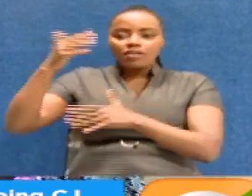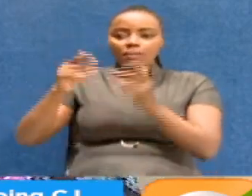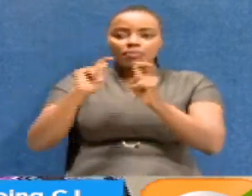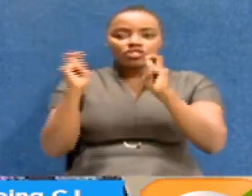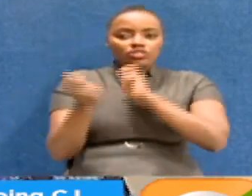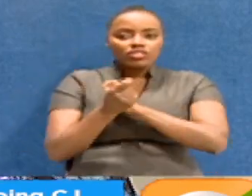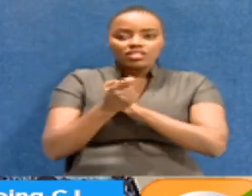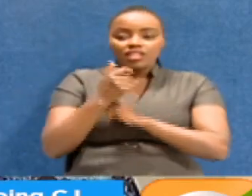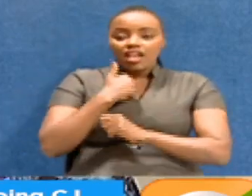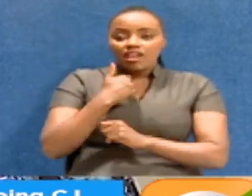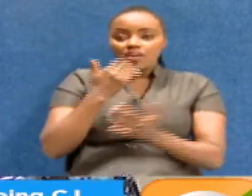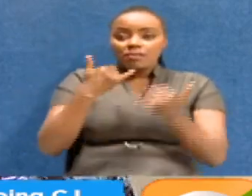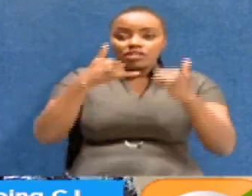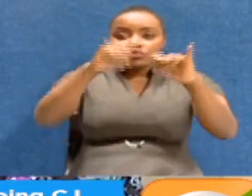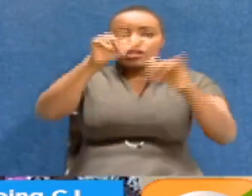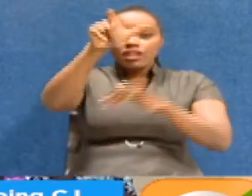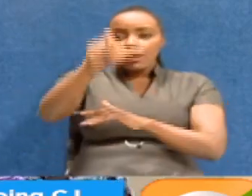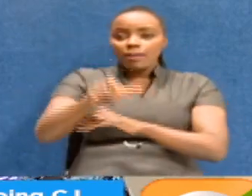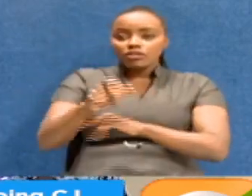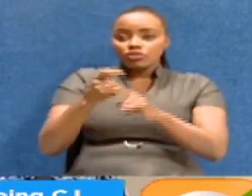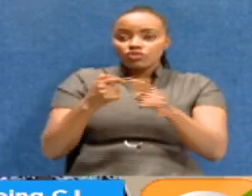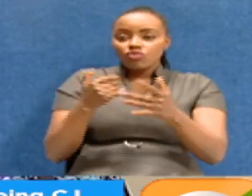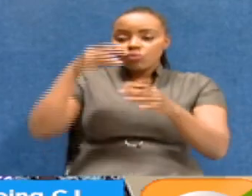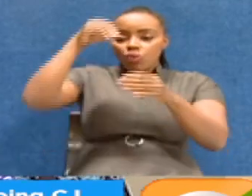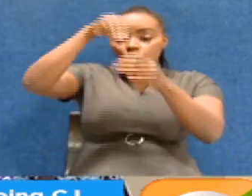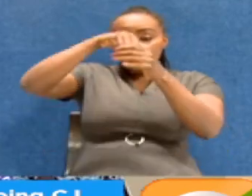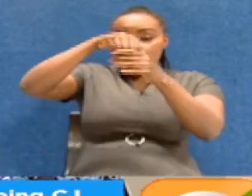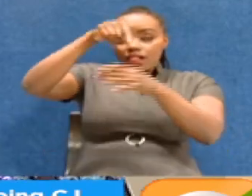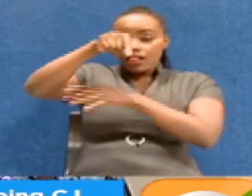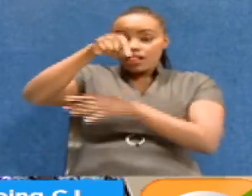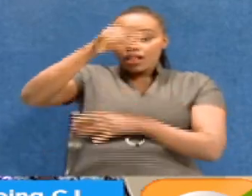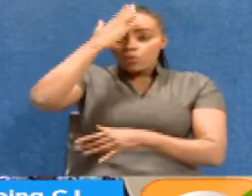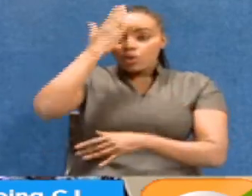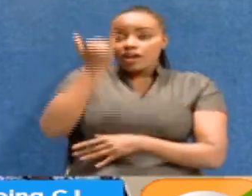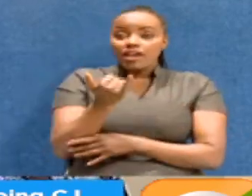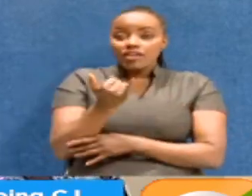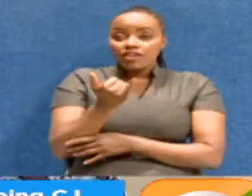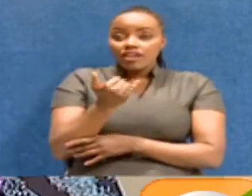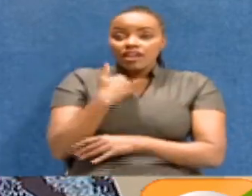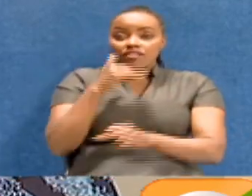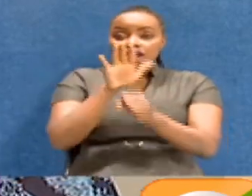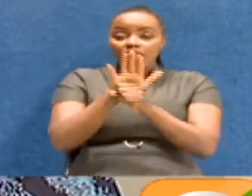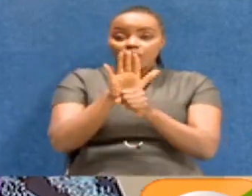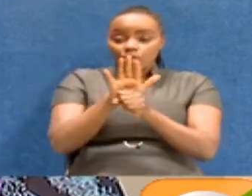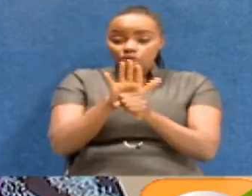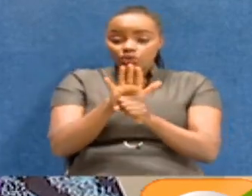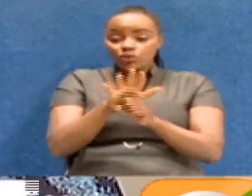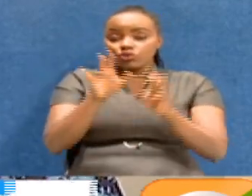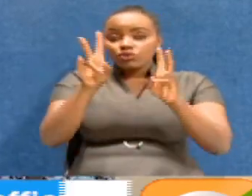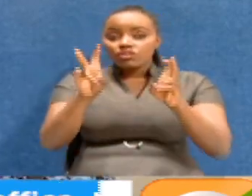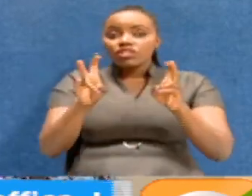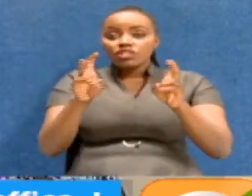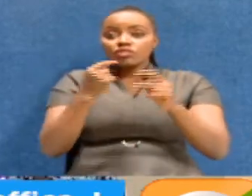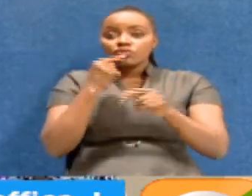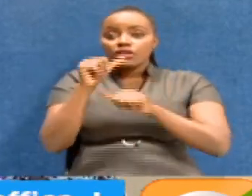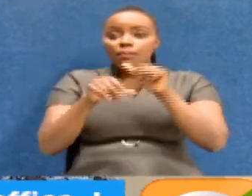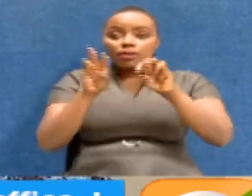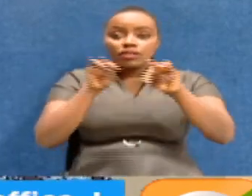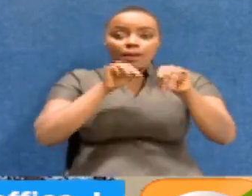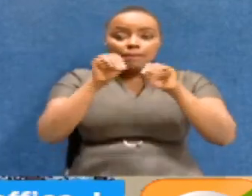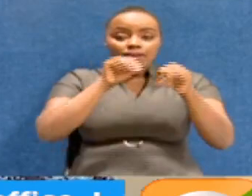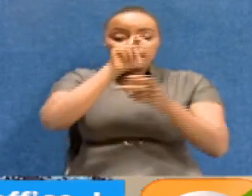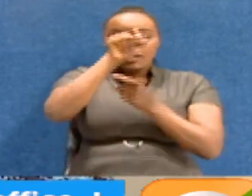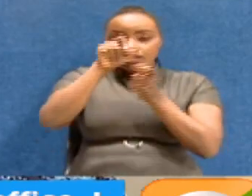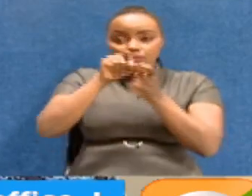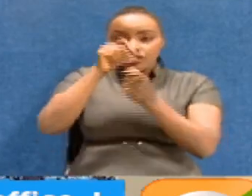a change, why not? Let's try someone from within. Okay. So that, because there's a lot when it comes to managing that